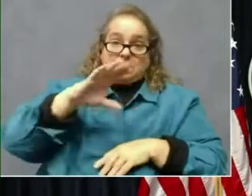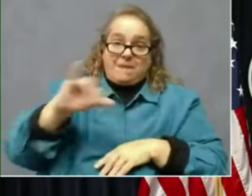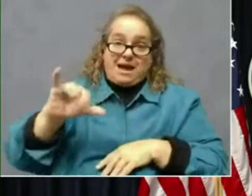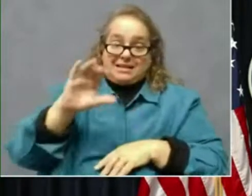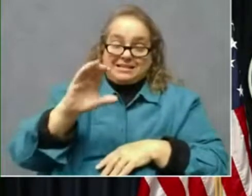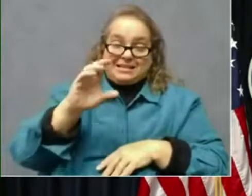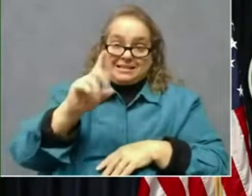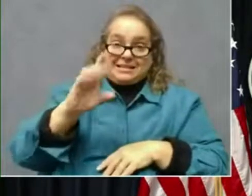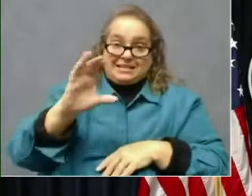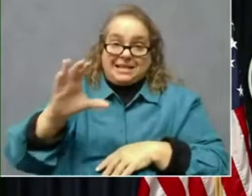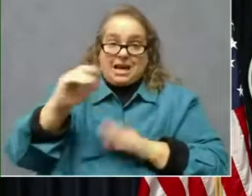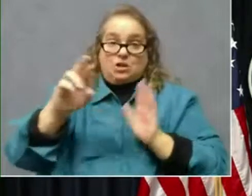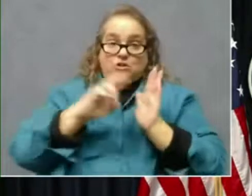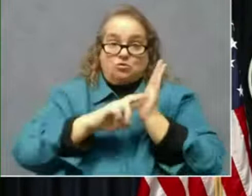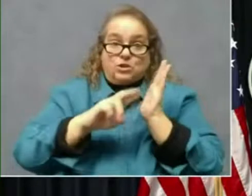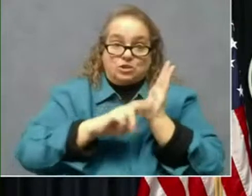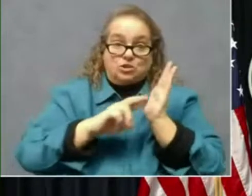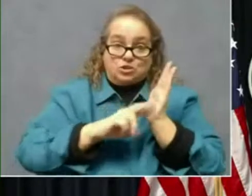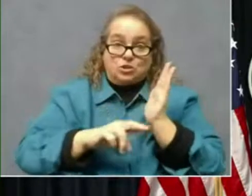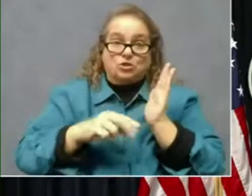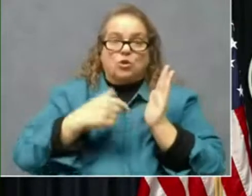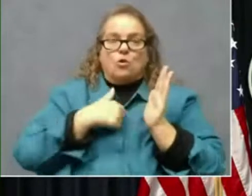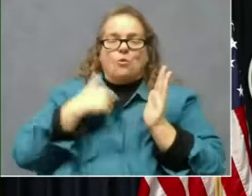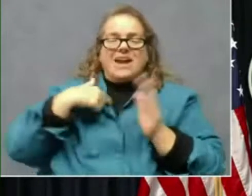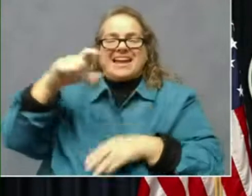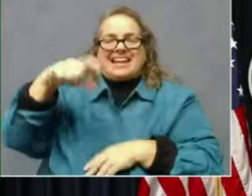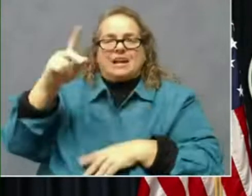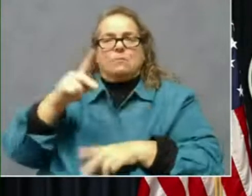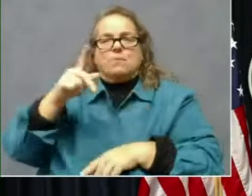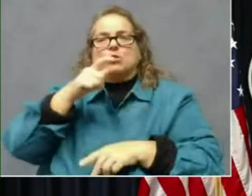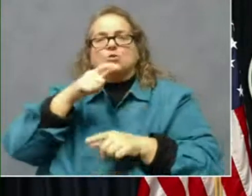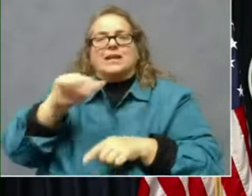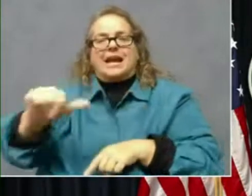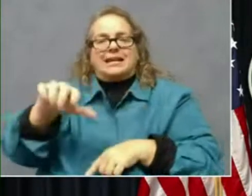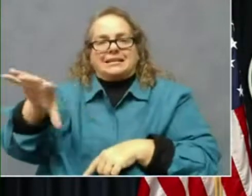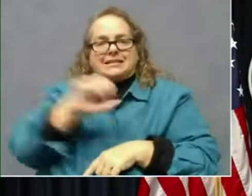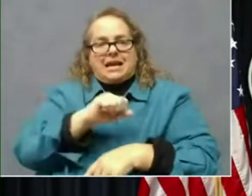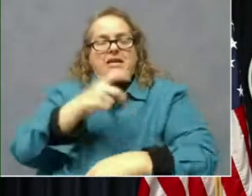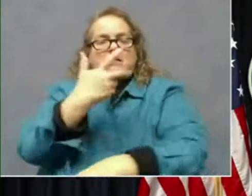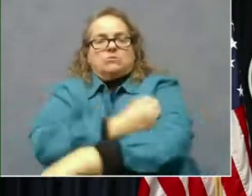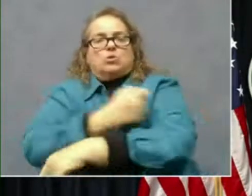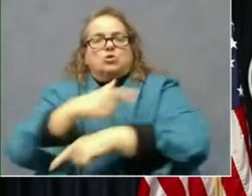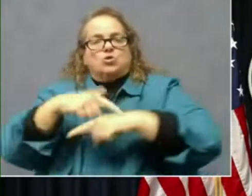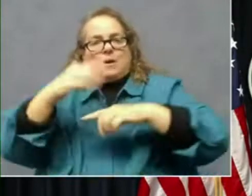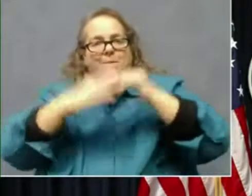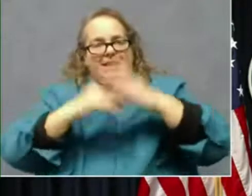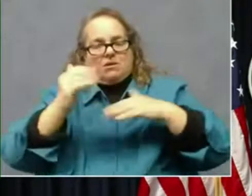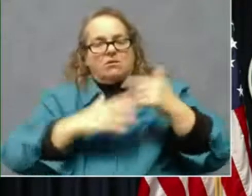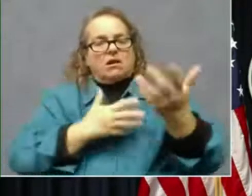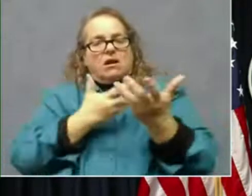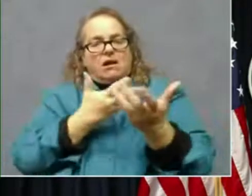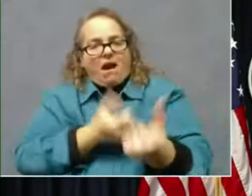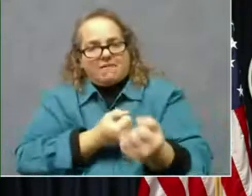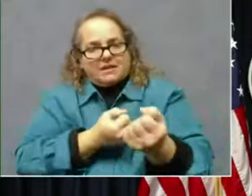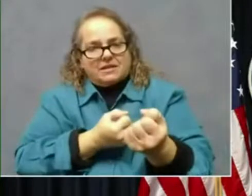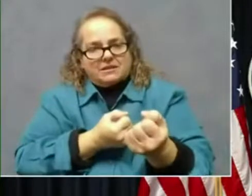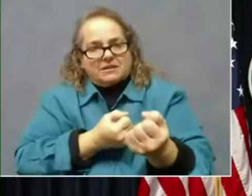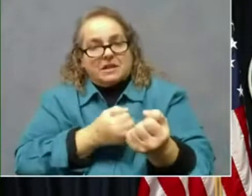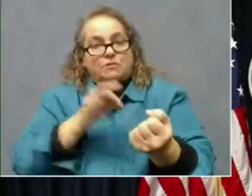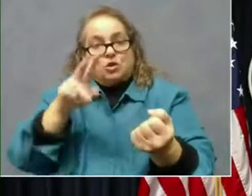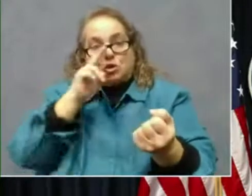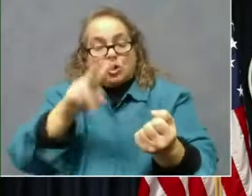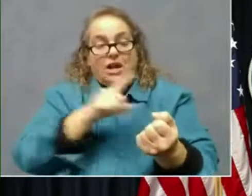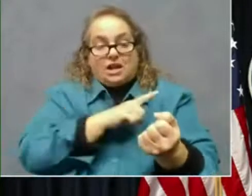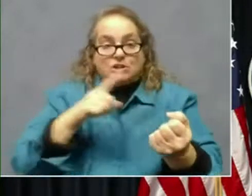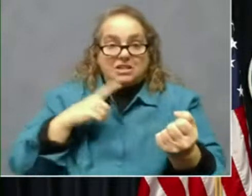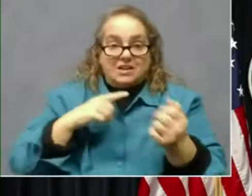done, validators are incredibly important to building that confidence. If you look at legislative leadership, both Democrats